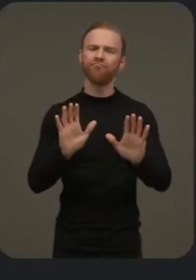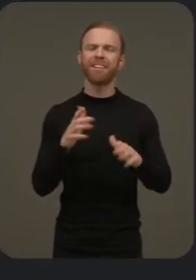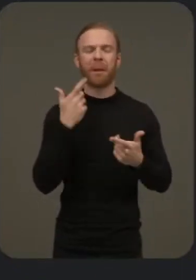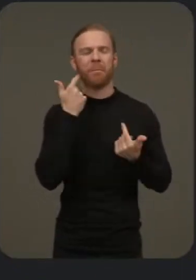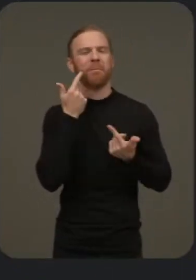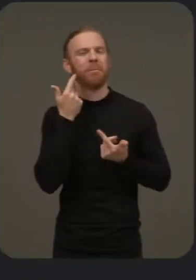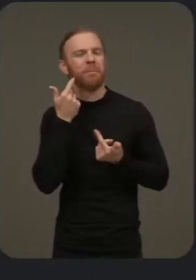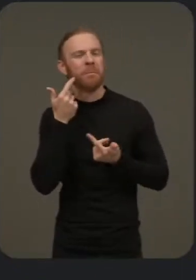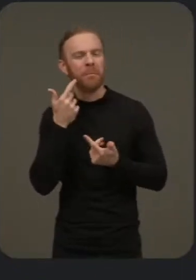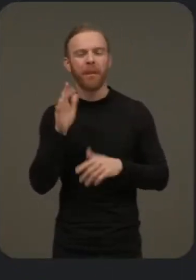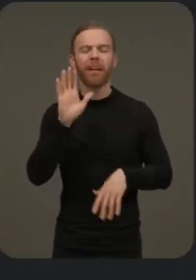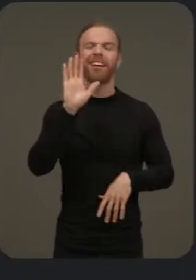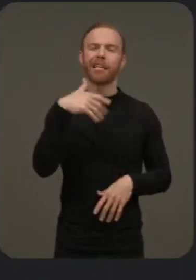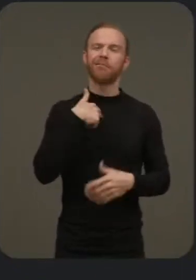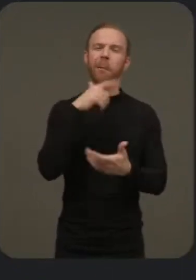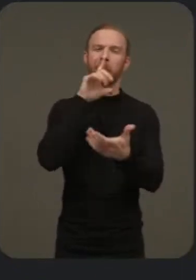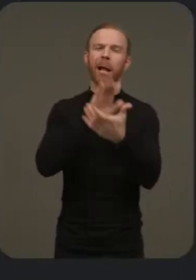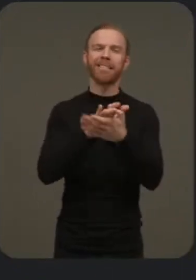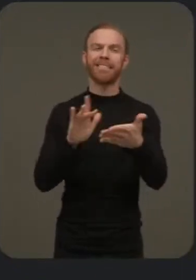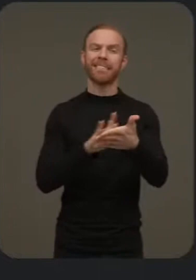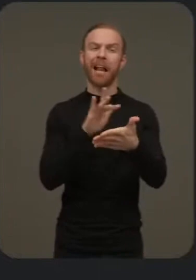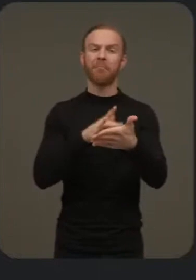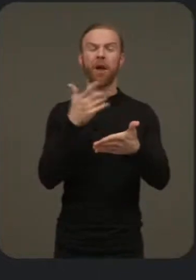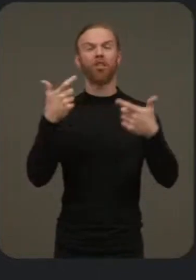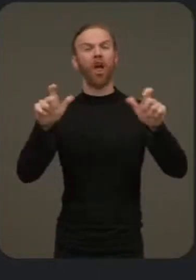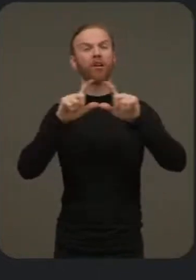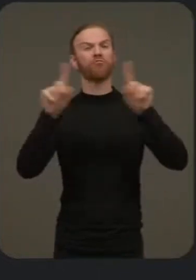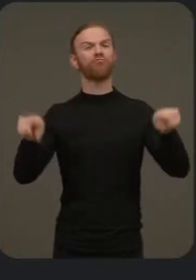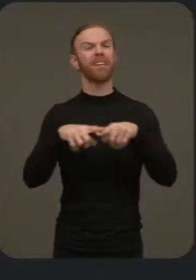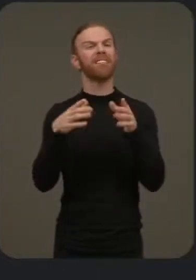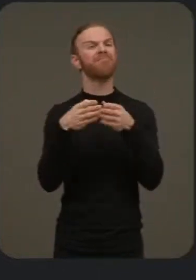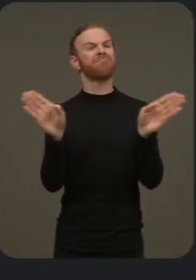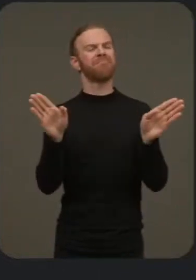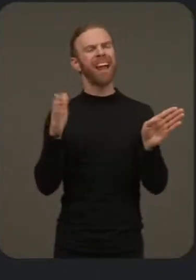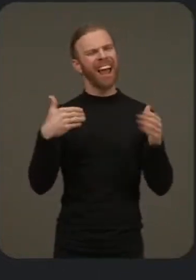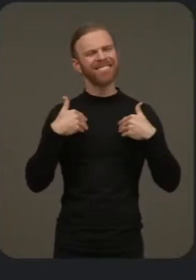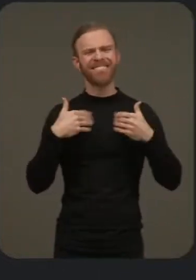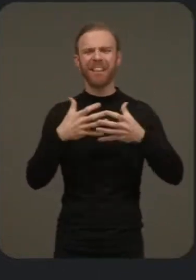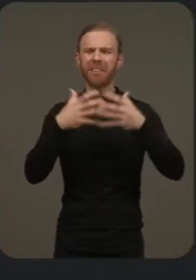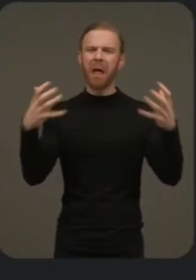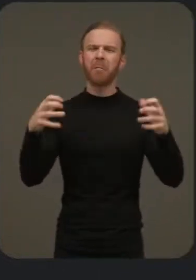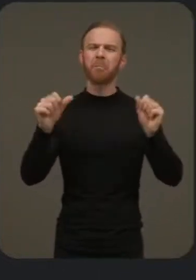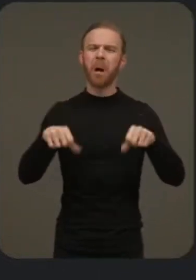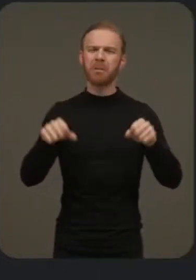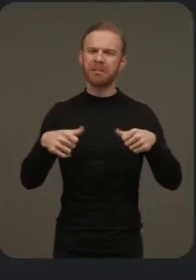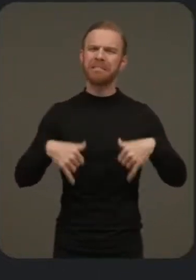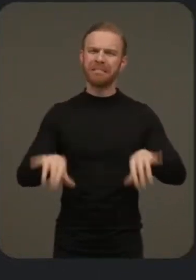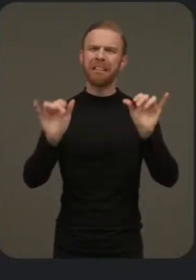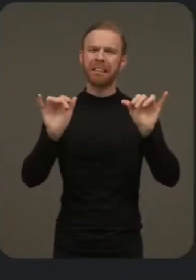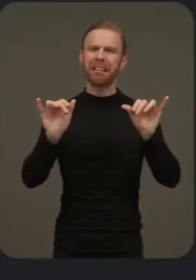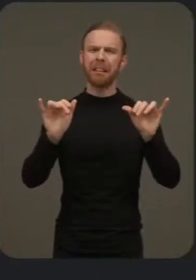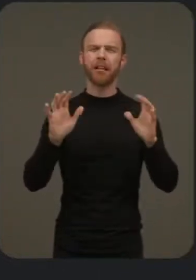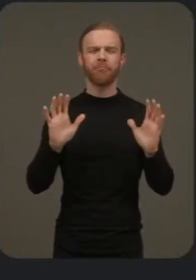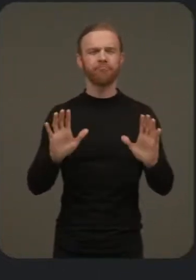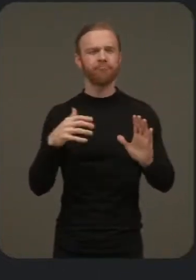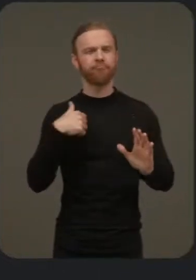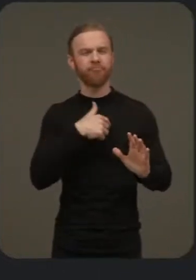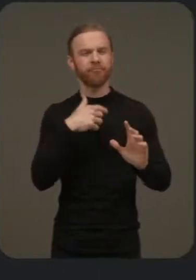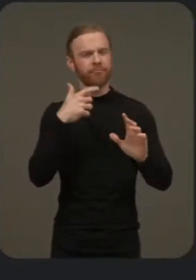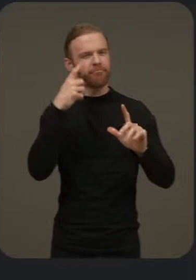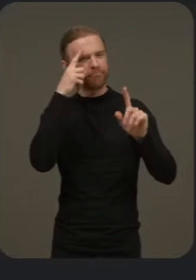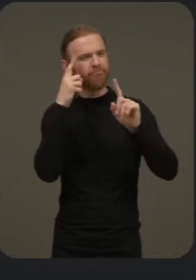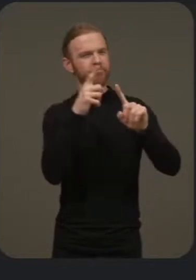We believe tablets and large screens in general still have a lot of potential. So we set out to build something different,